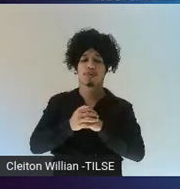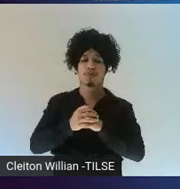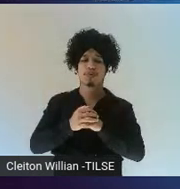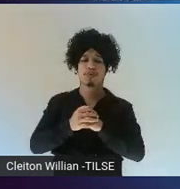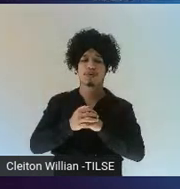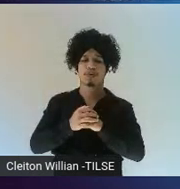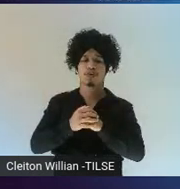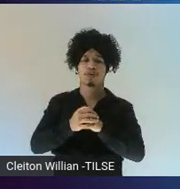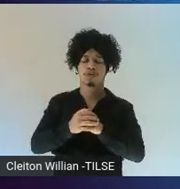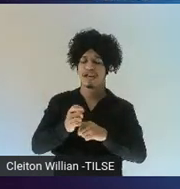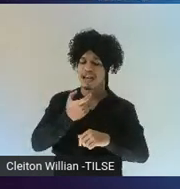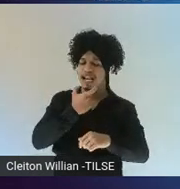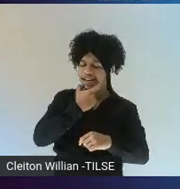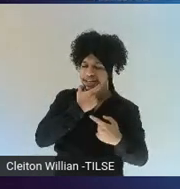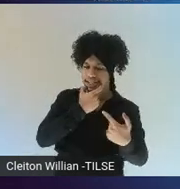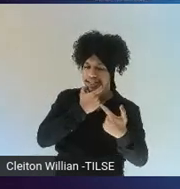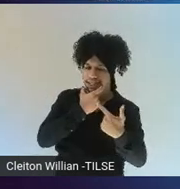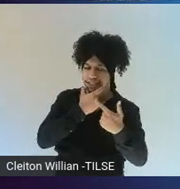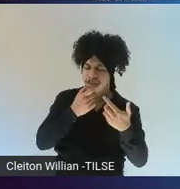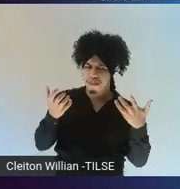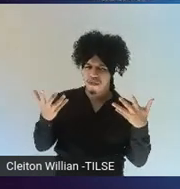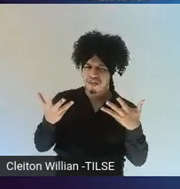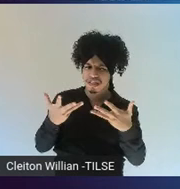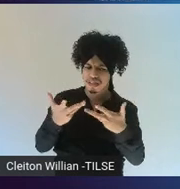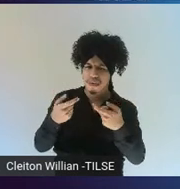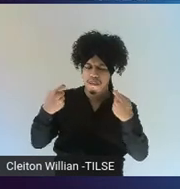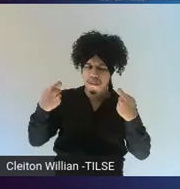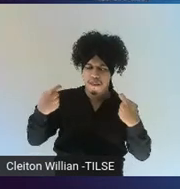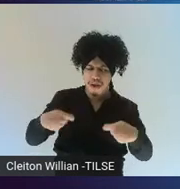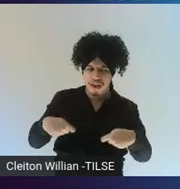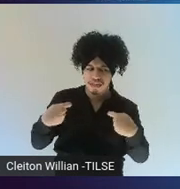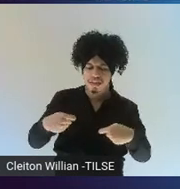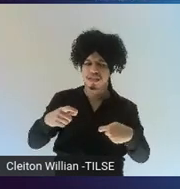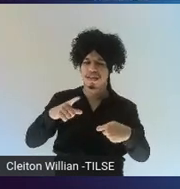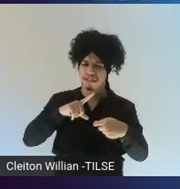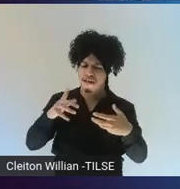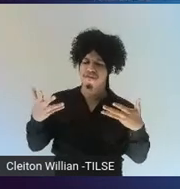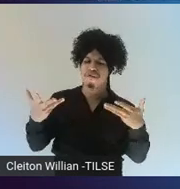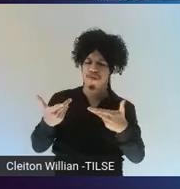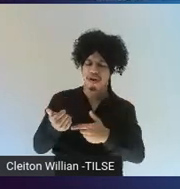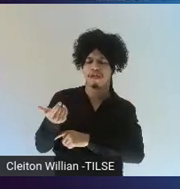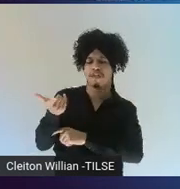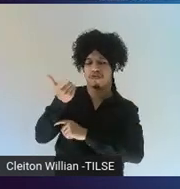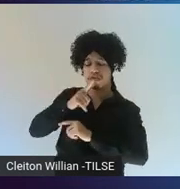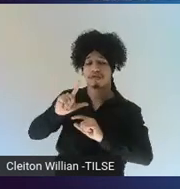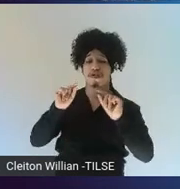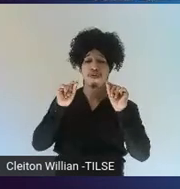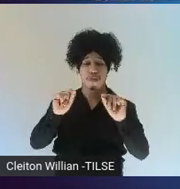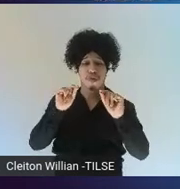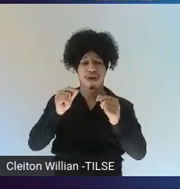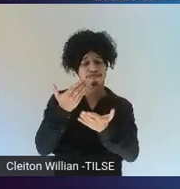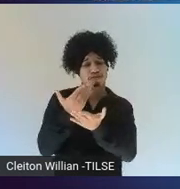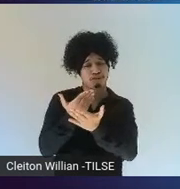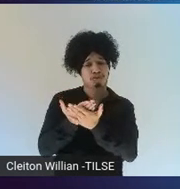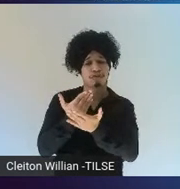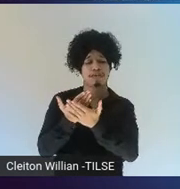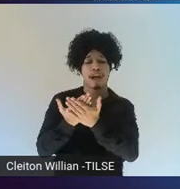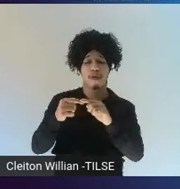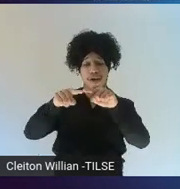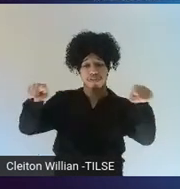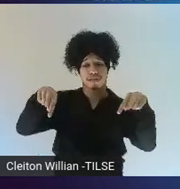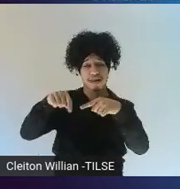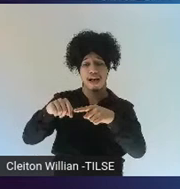English proficiency to be a successful EMI student or teacher. So, more research is needed in that area, too.